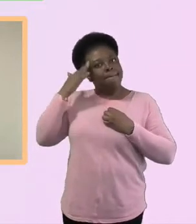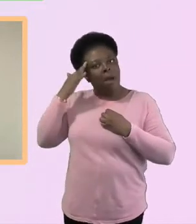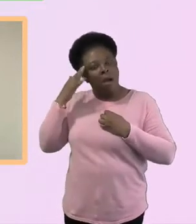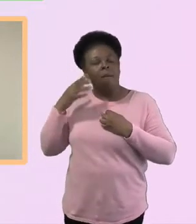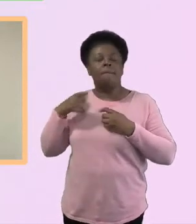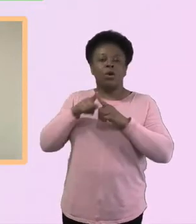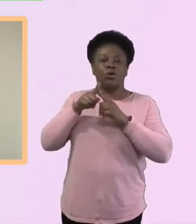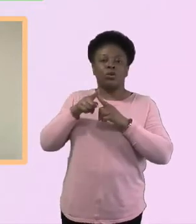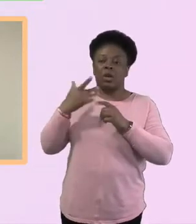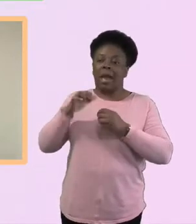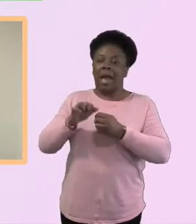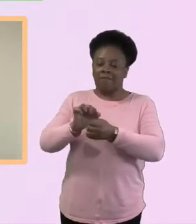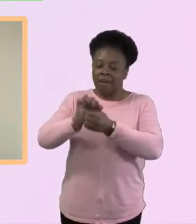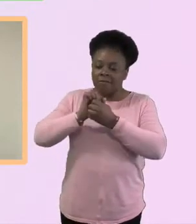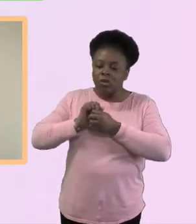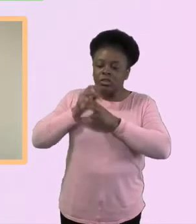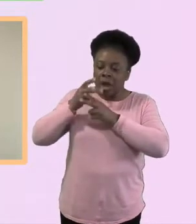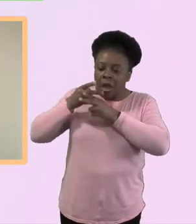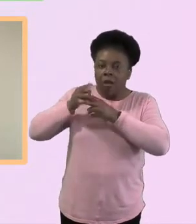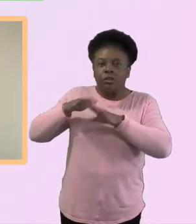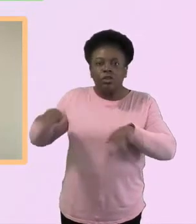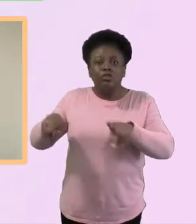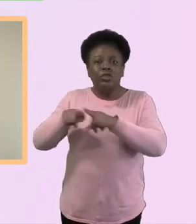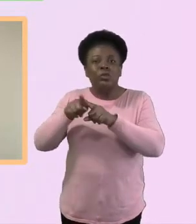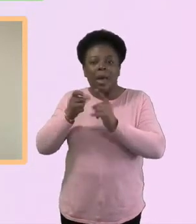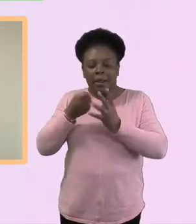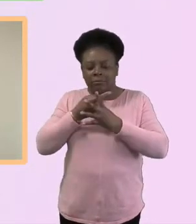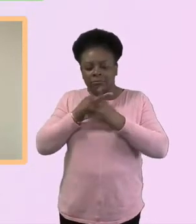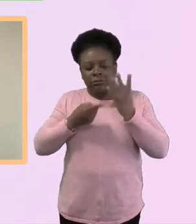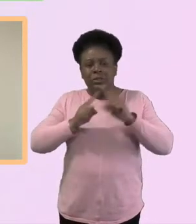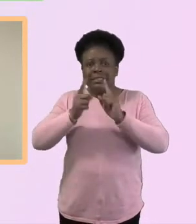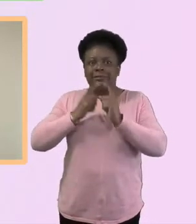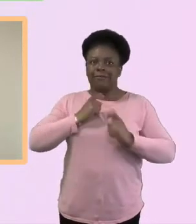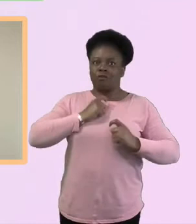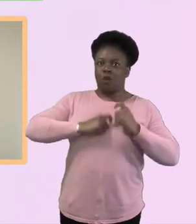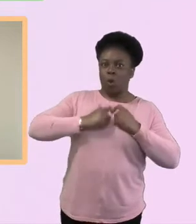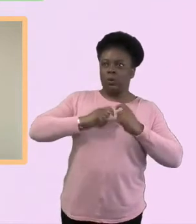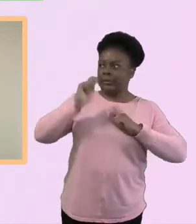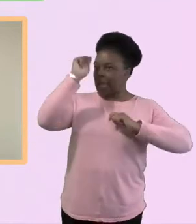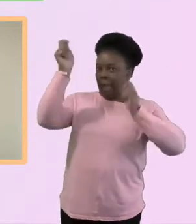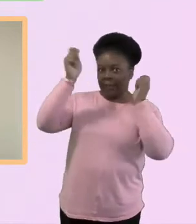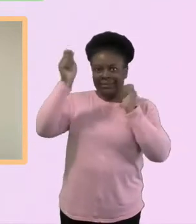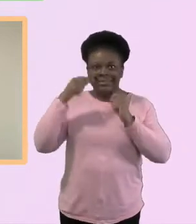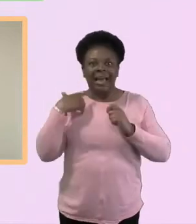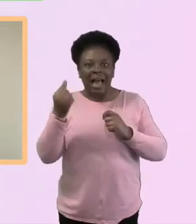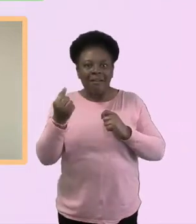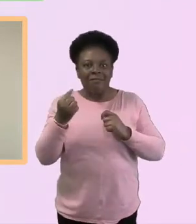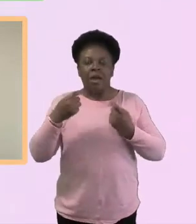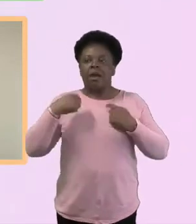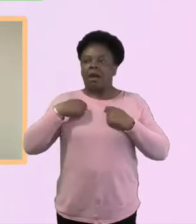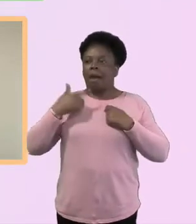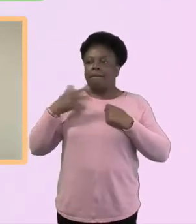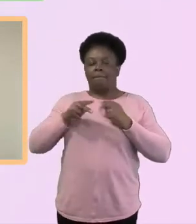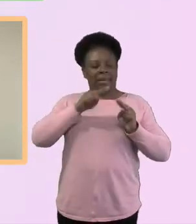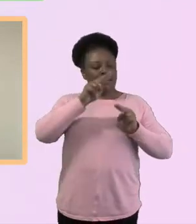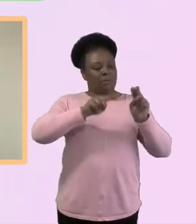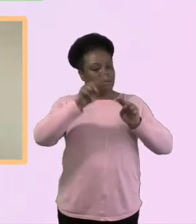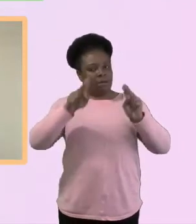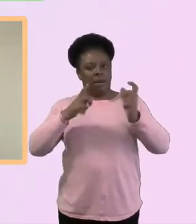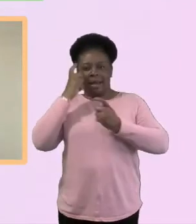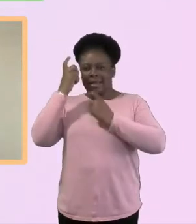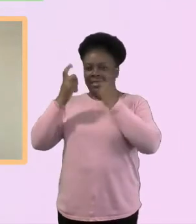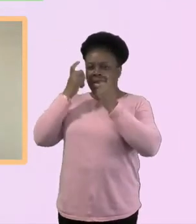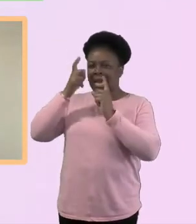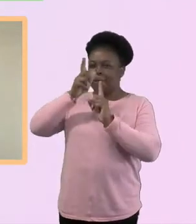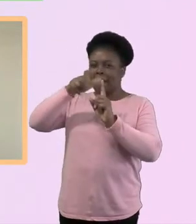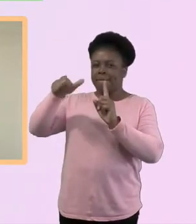and just knowing that ongoing impact in each of their lives. And often, even with other people that I meet in